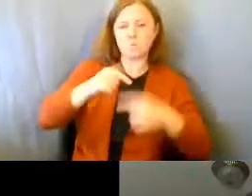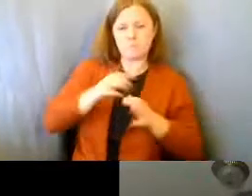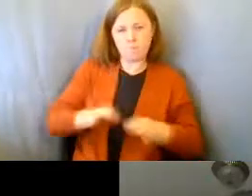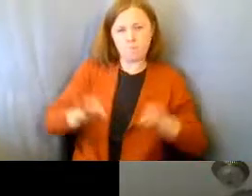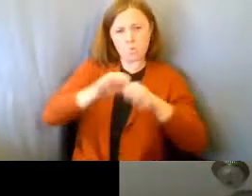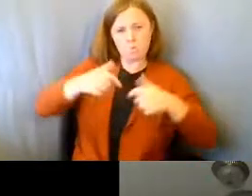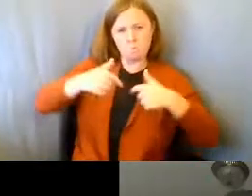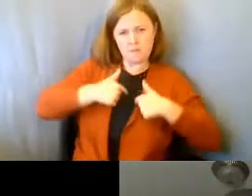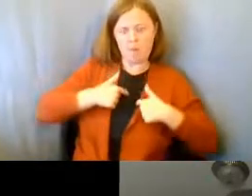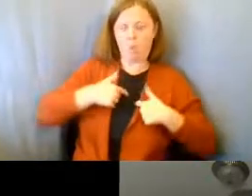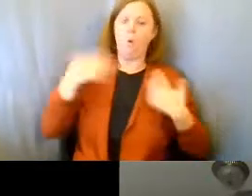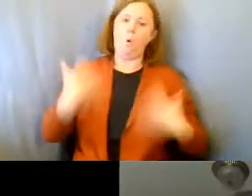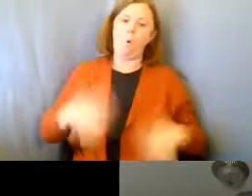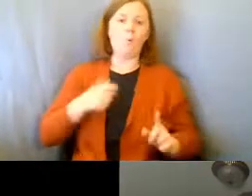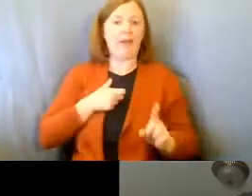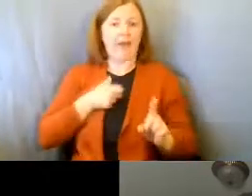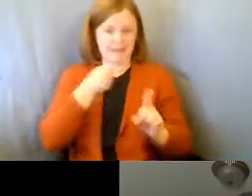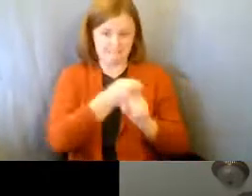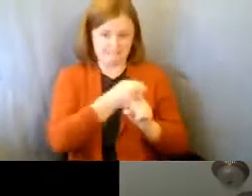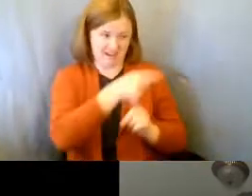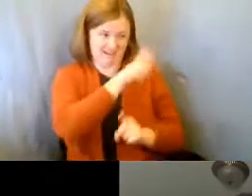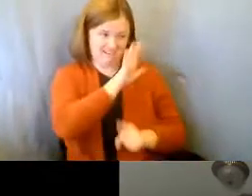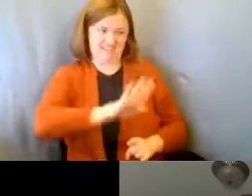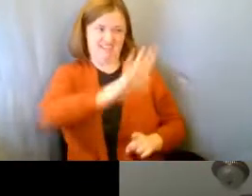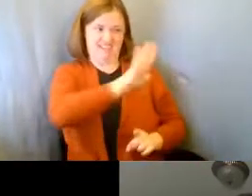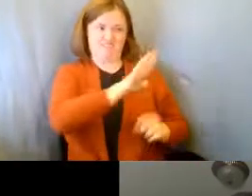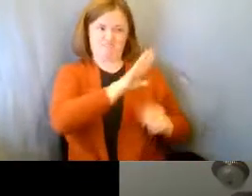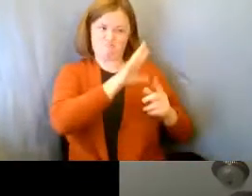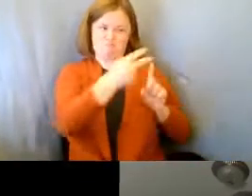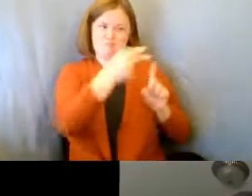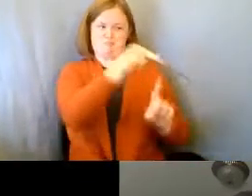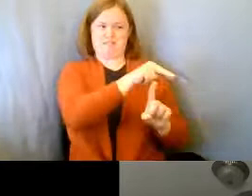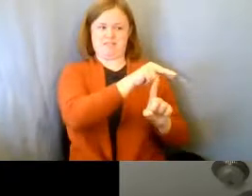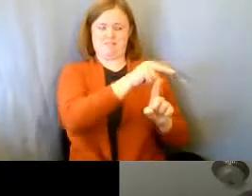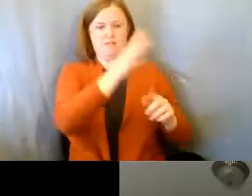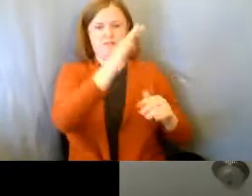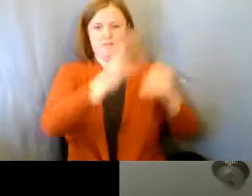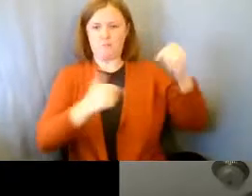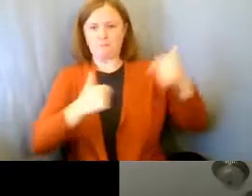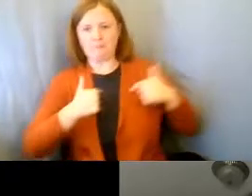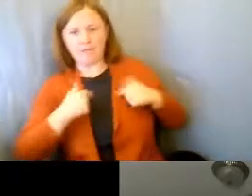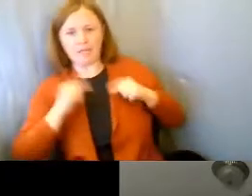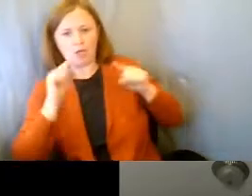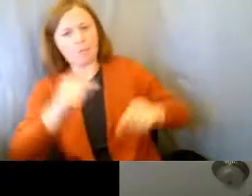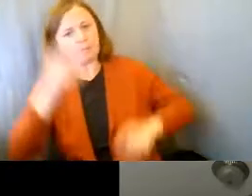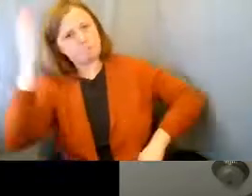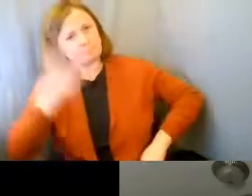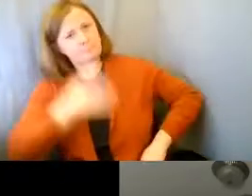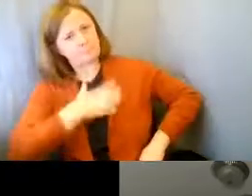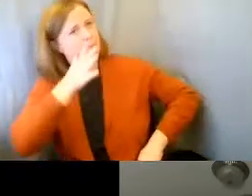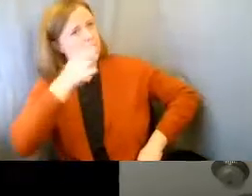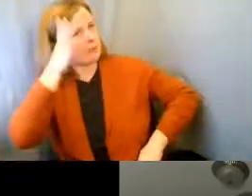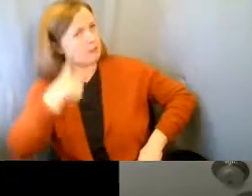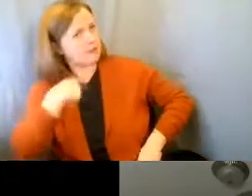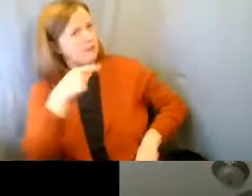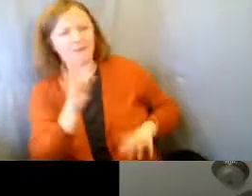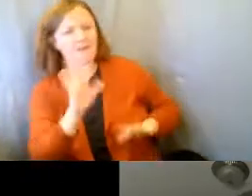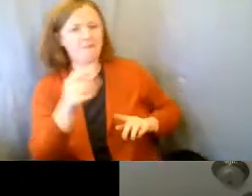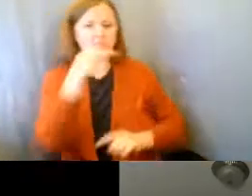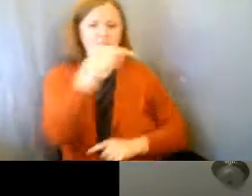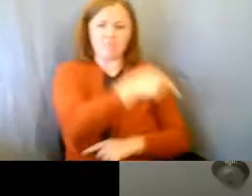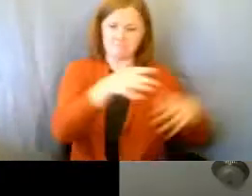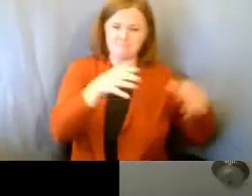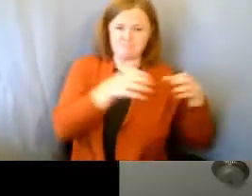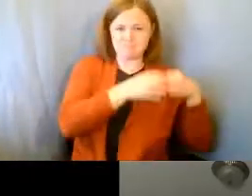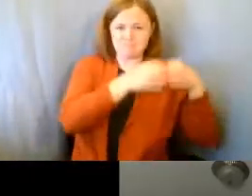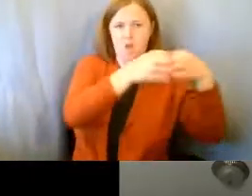that has a much bigger impact than me going and telling them what's important in their life. So that's what this is